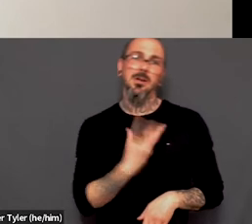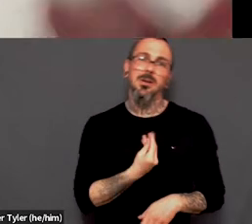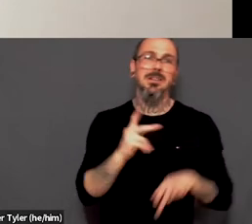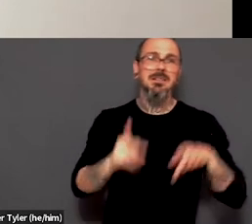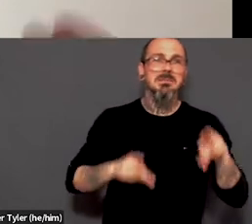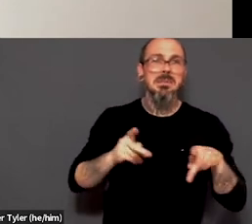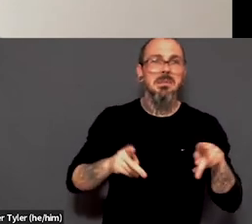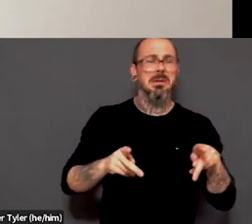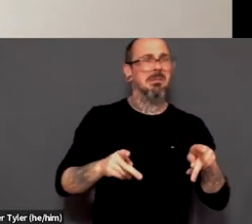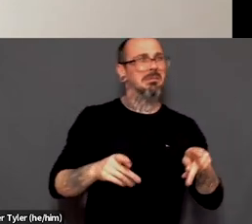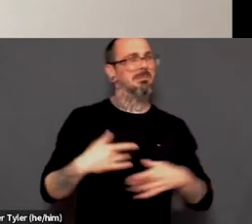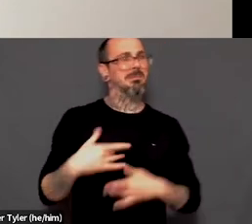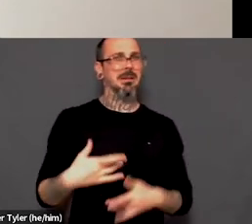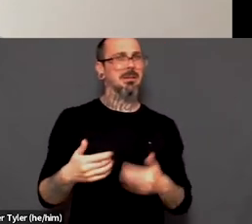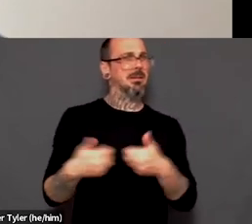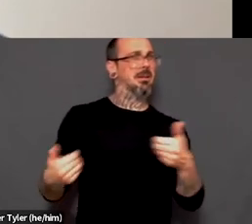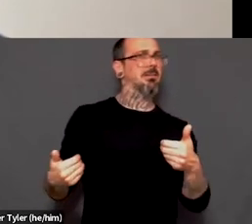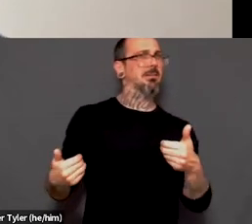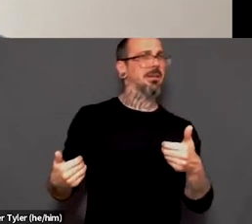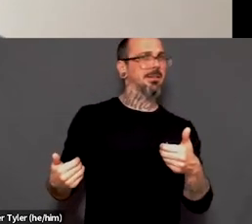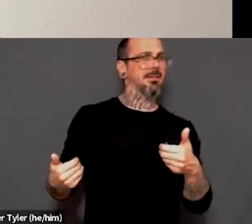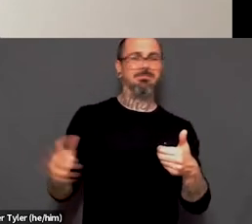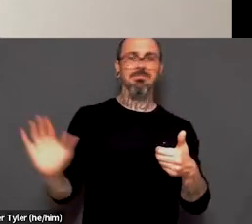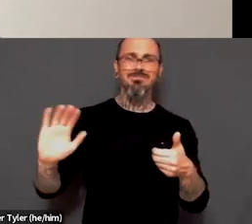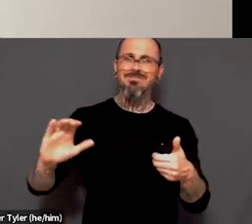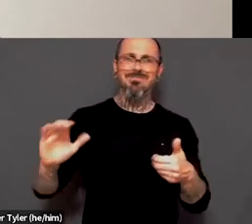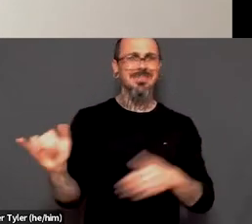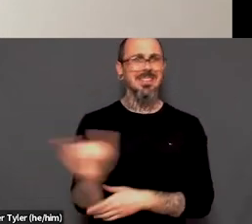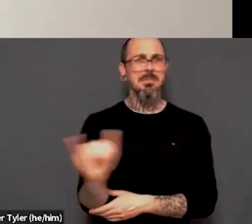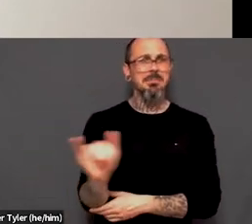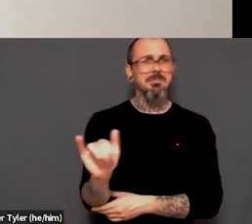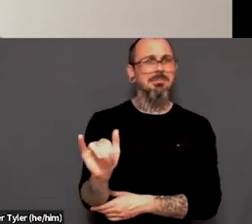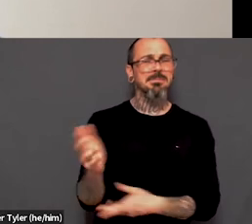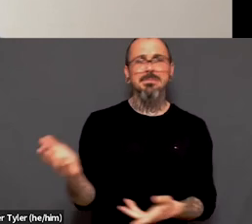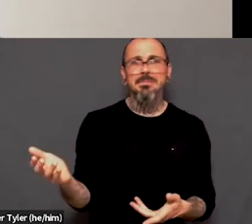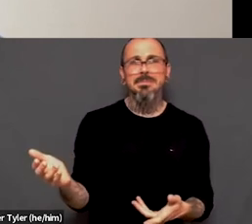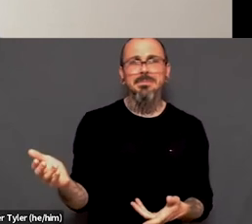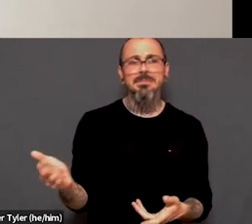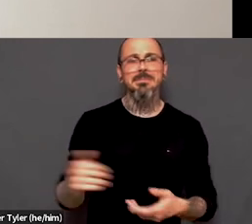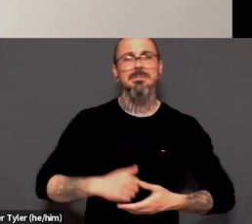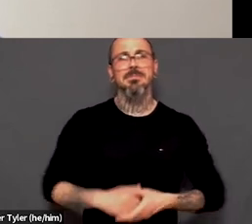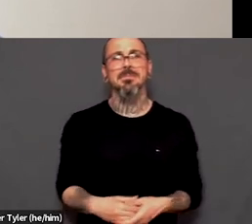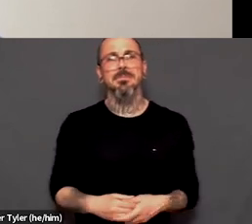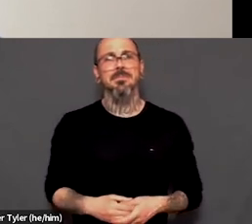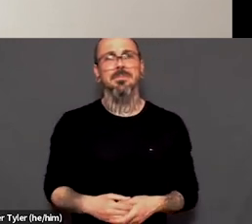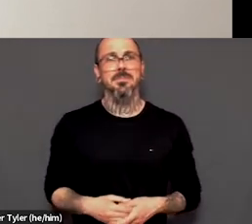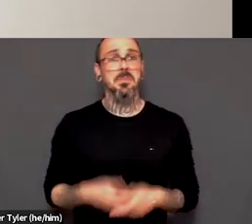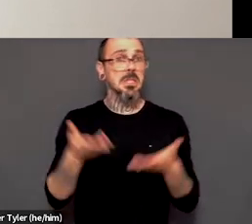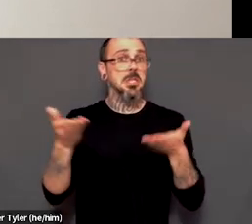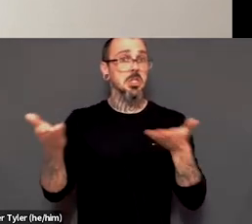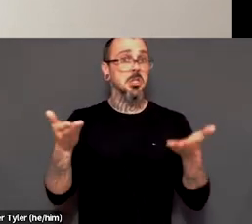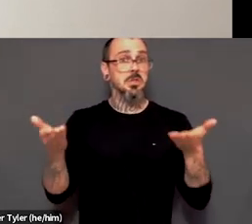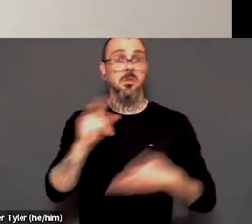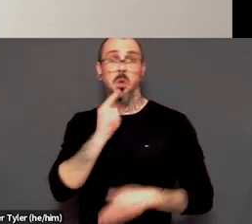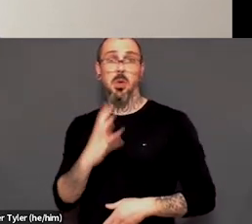It's somehow like those lines got a little bit blurred, but those services, you know, are not specialized boutique